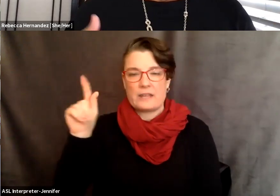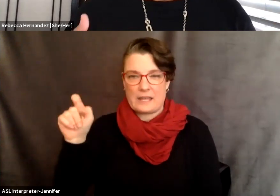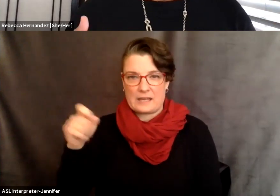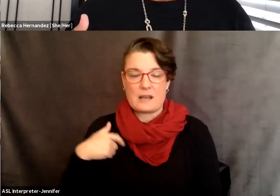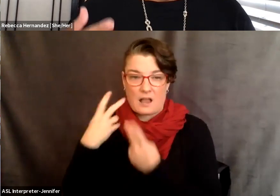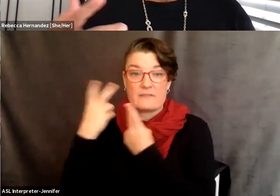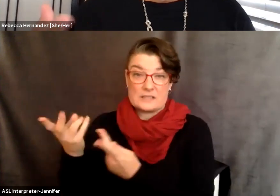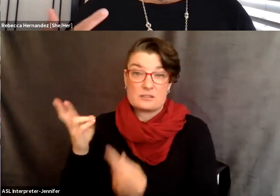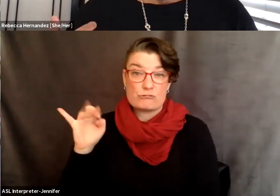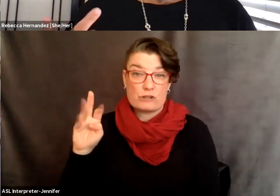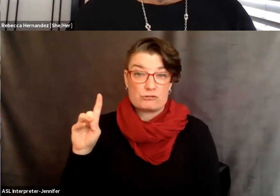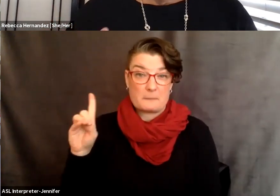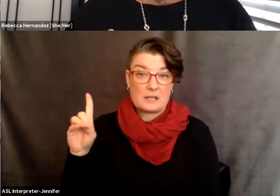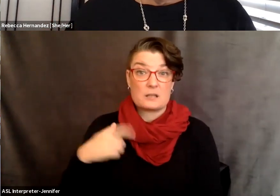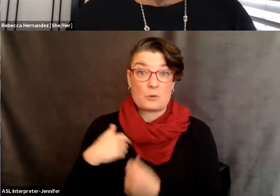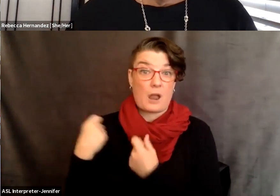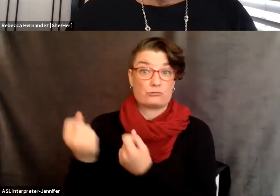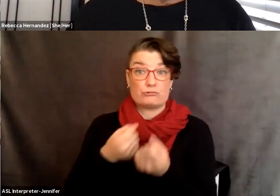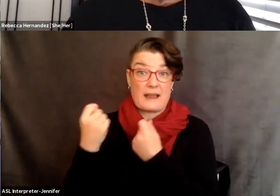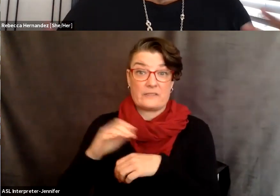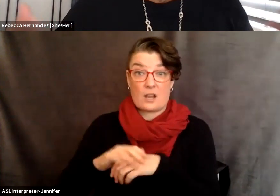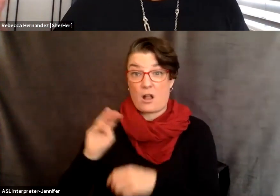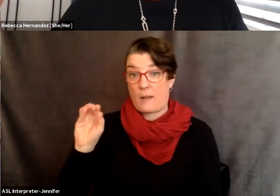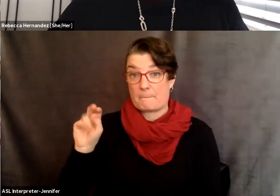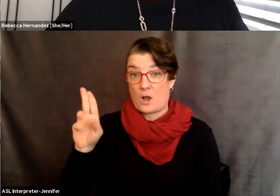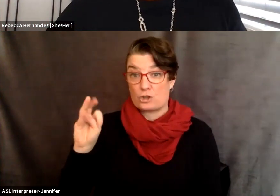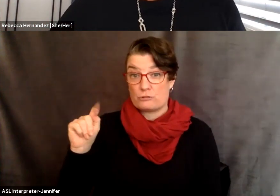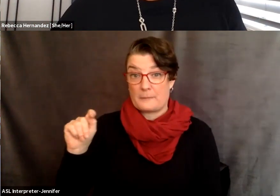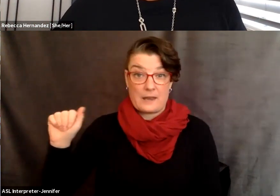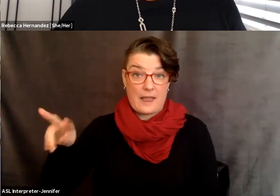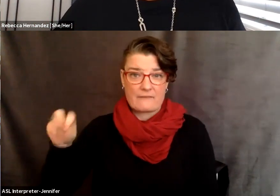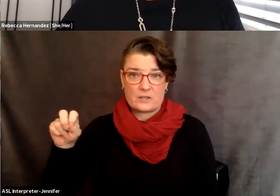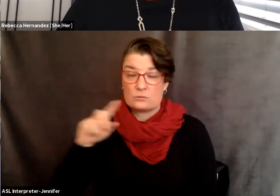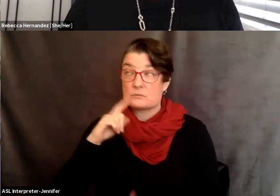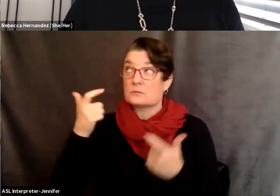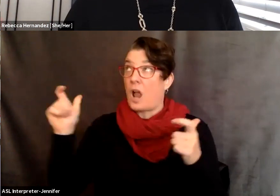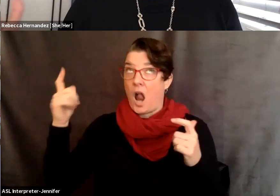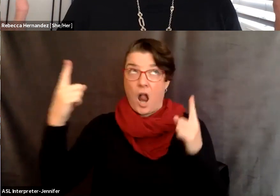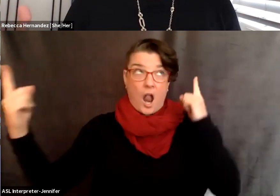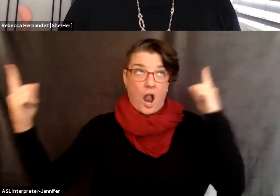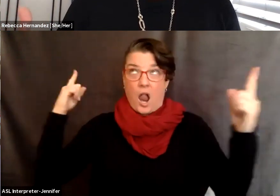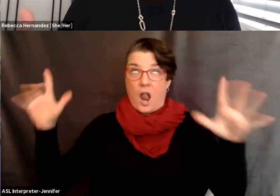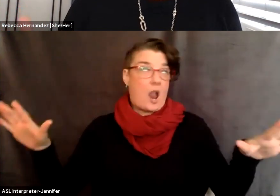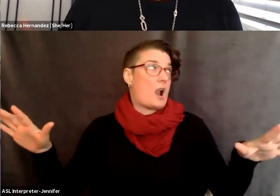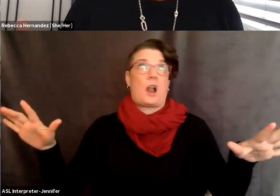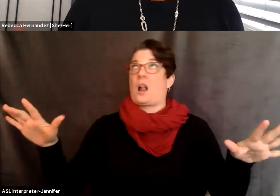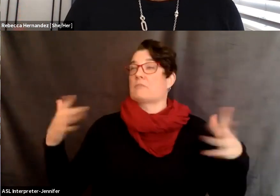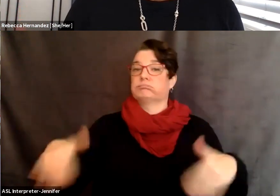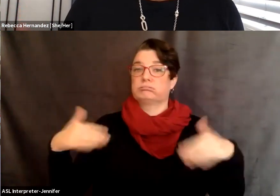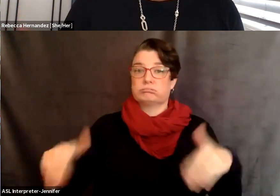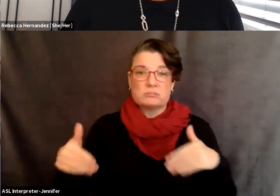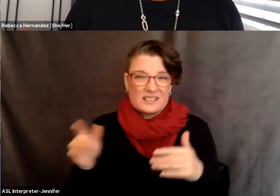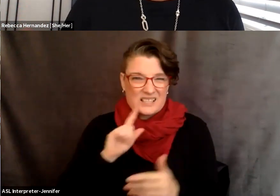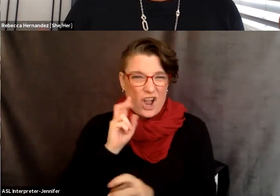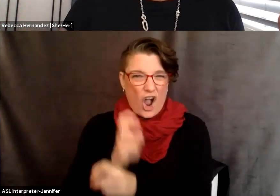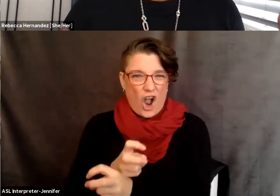when I was driving up and down Monument Avenue, just they're enormous, you know? And I mean, it's hard to get the,